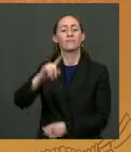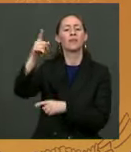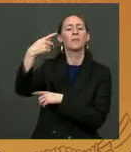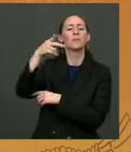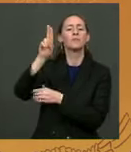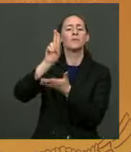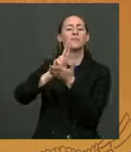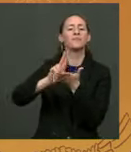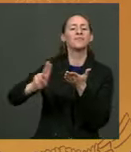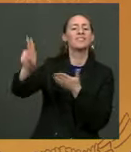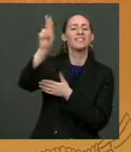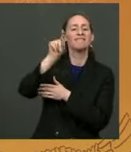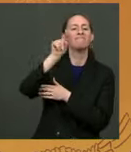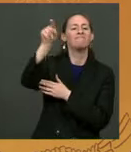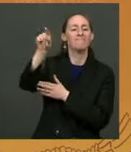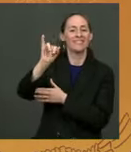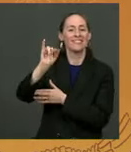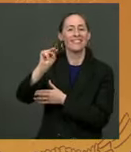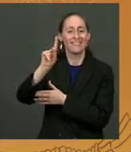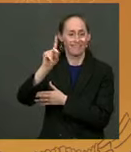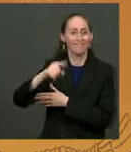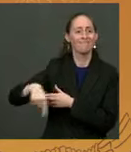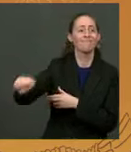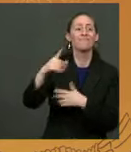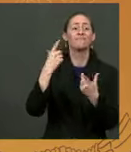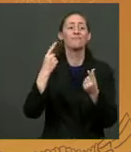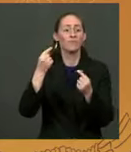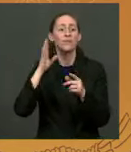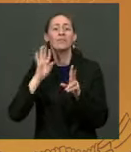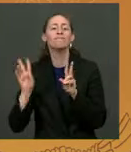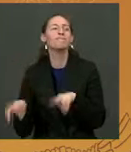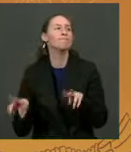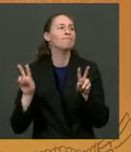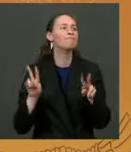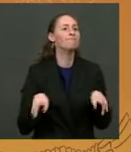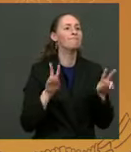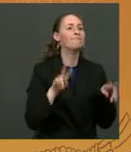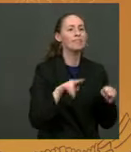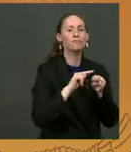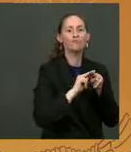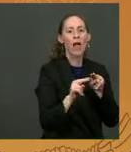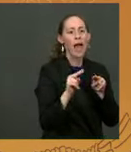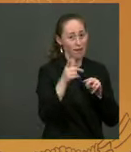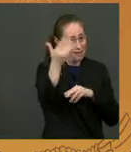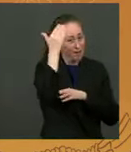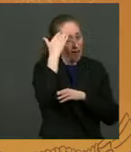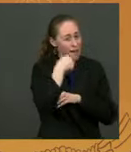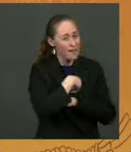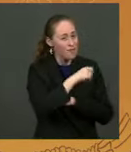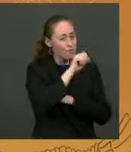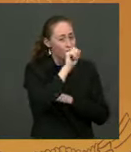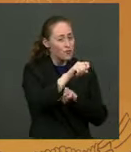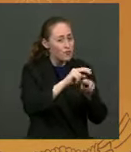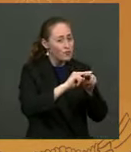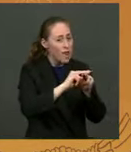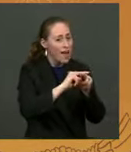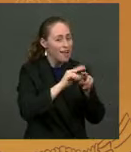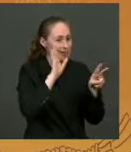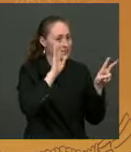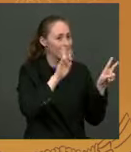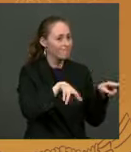train, the Boilermaker Special. That's where they're going to be. So, fir — folks, Turkey is infrastructure.